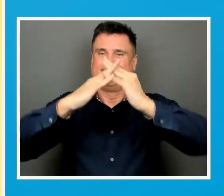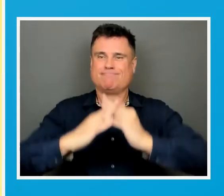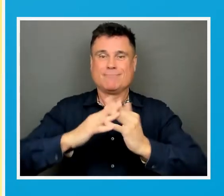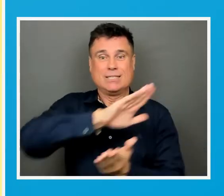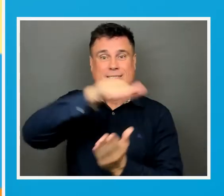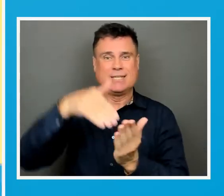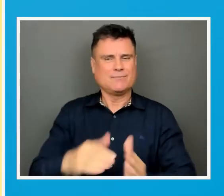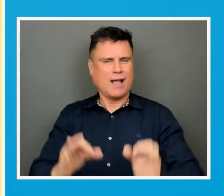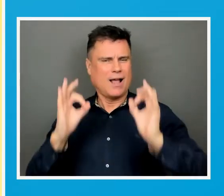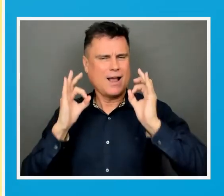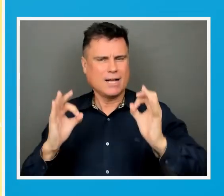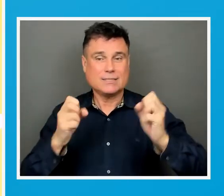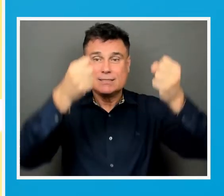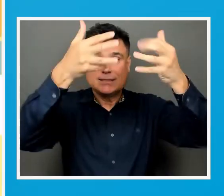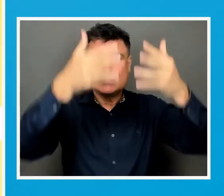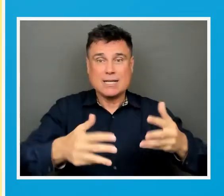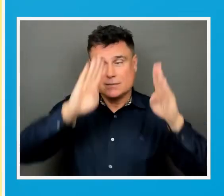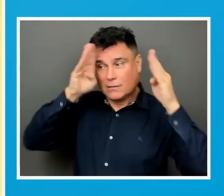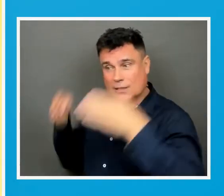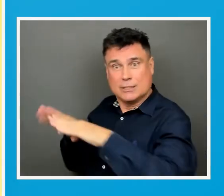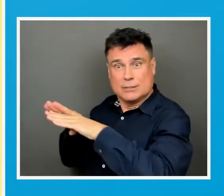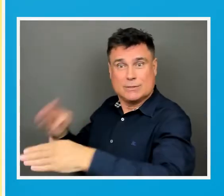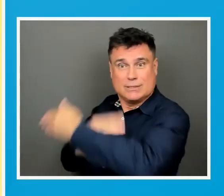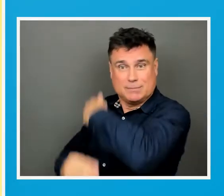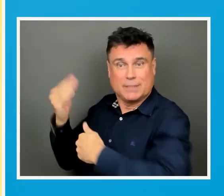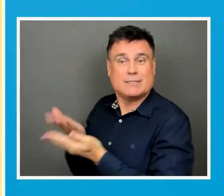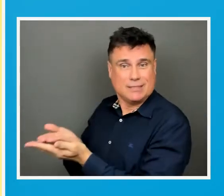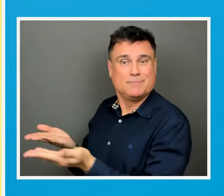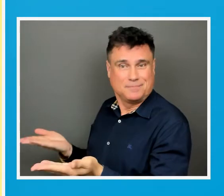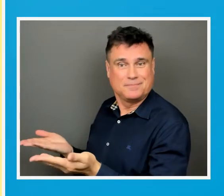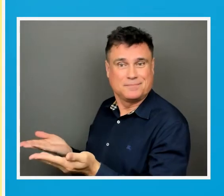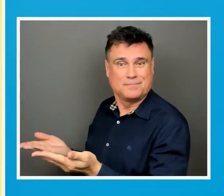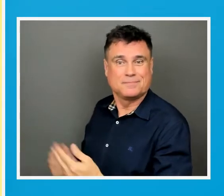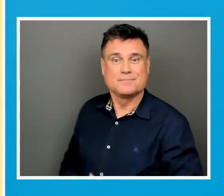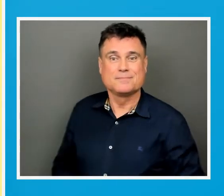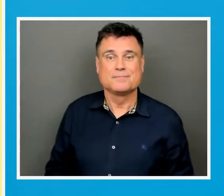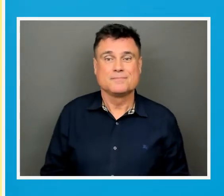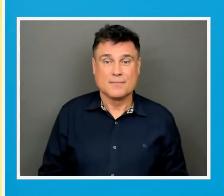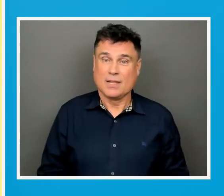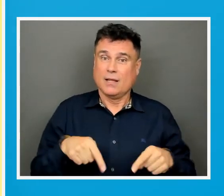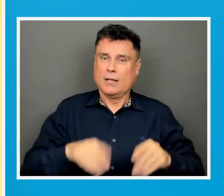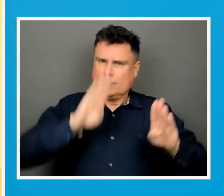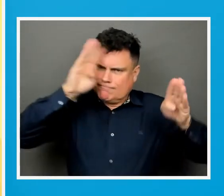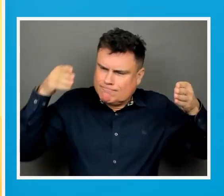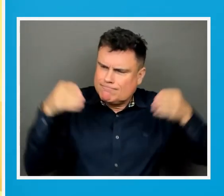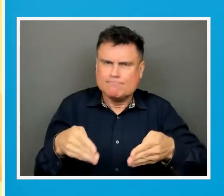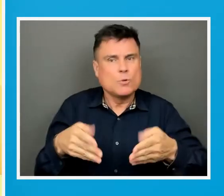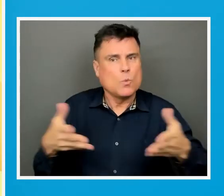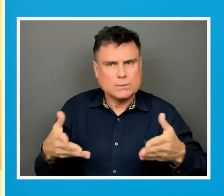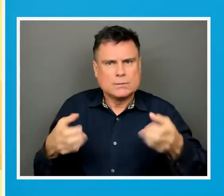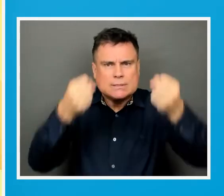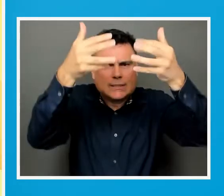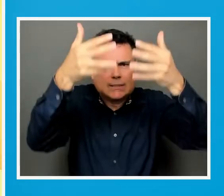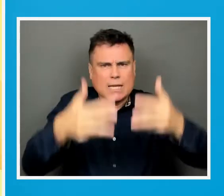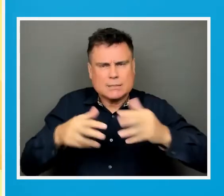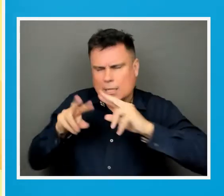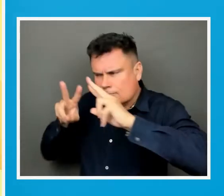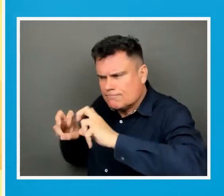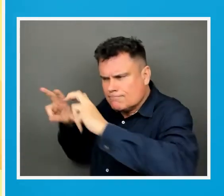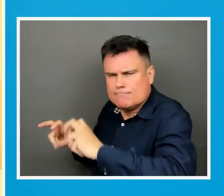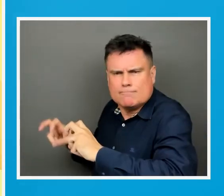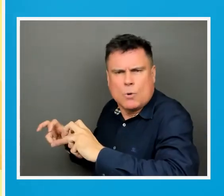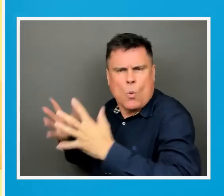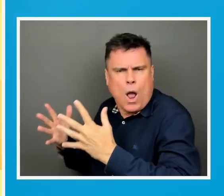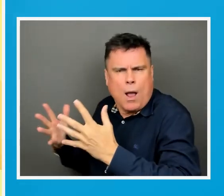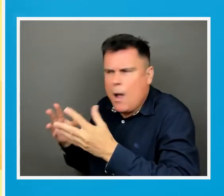the Center of Excellence on data for children with disabilities the center promotes data collection on critical issues